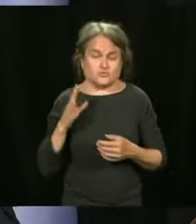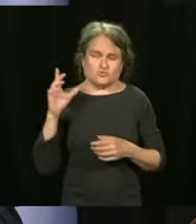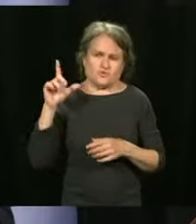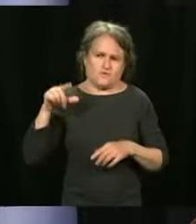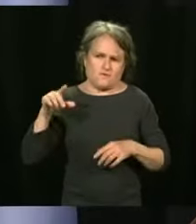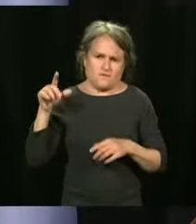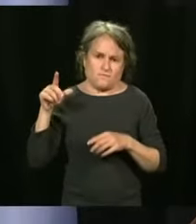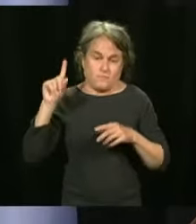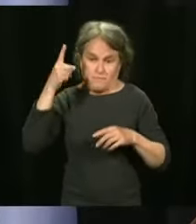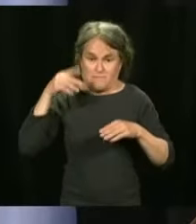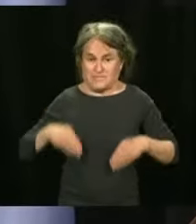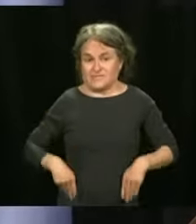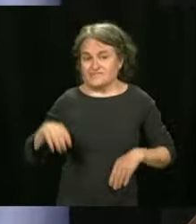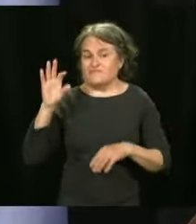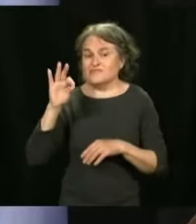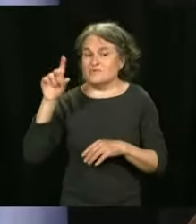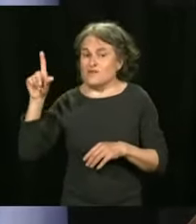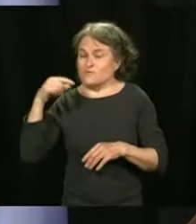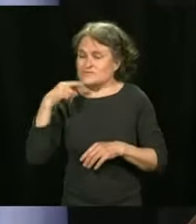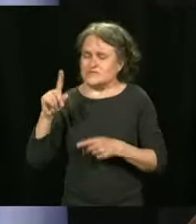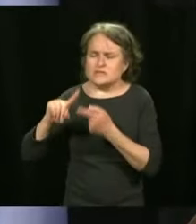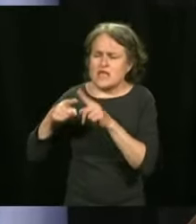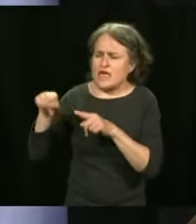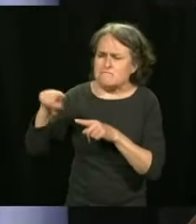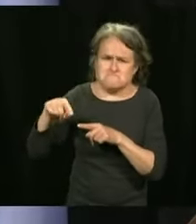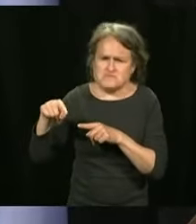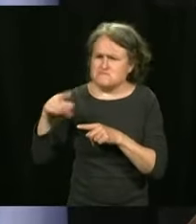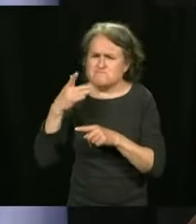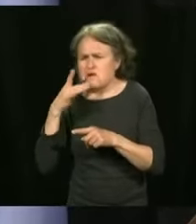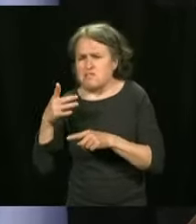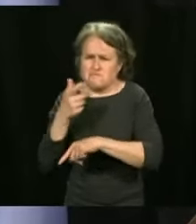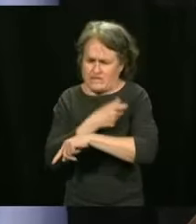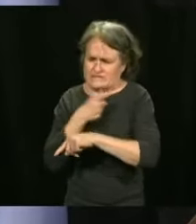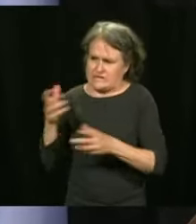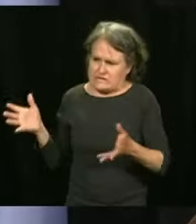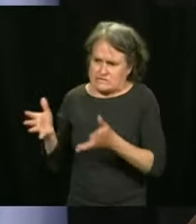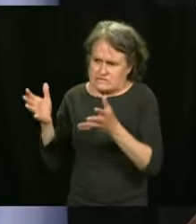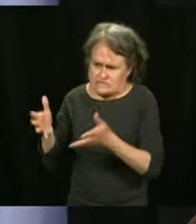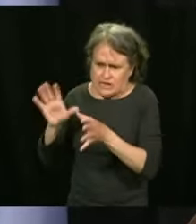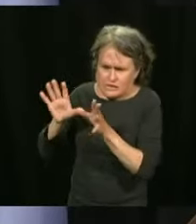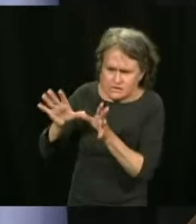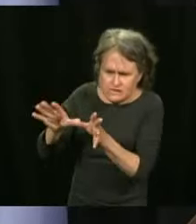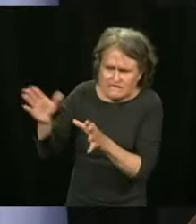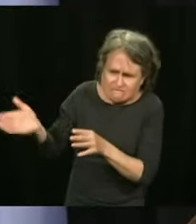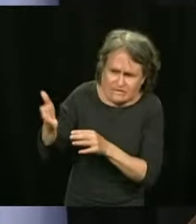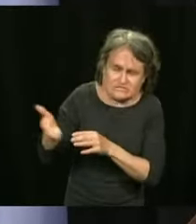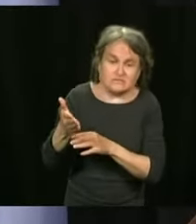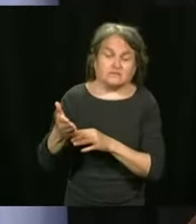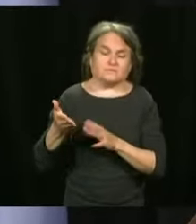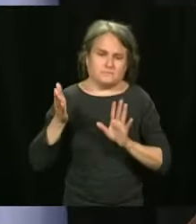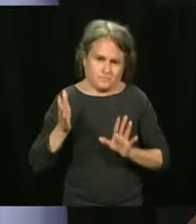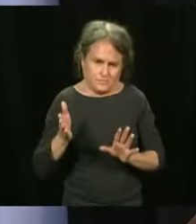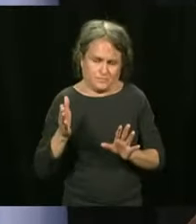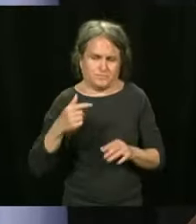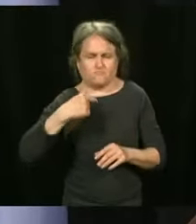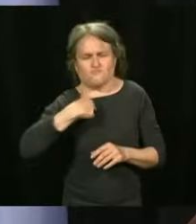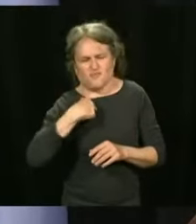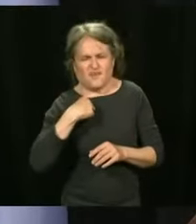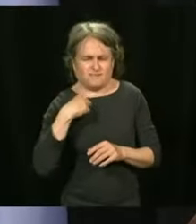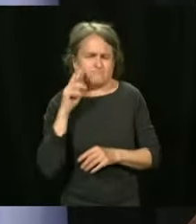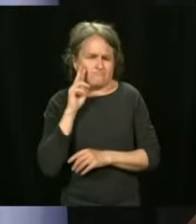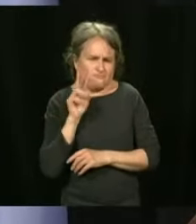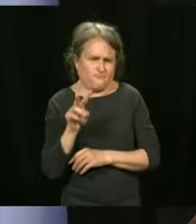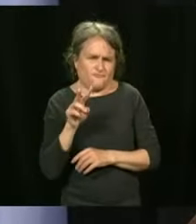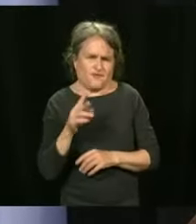friends who are a bit hesitant to convince them. And I get the impression that